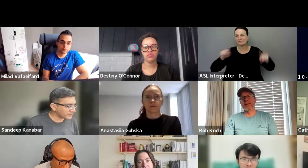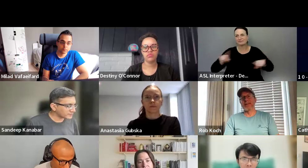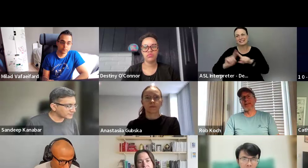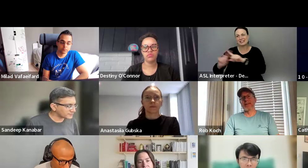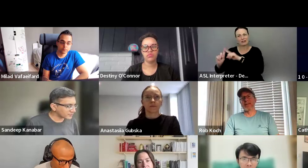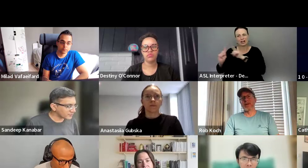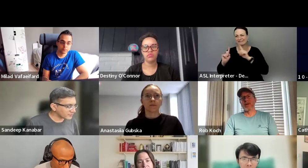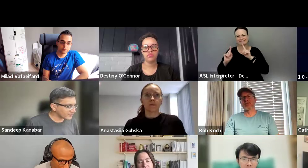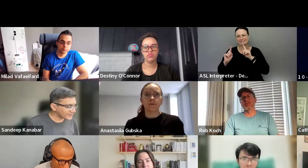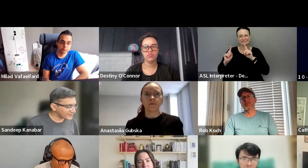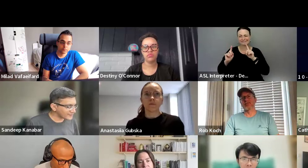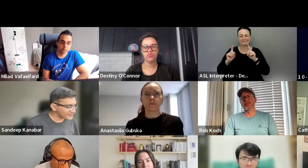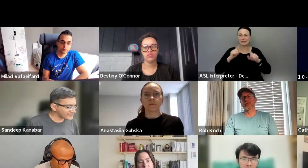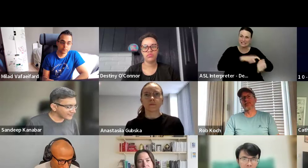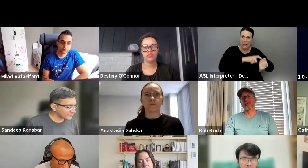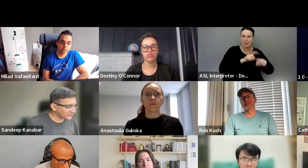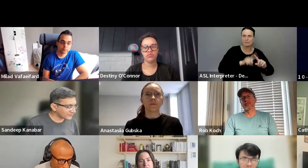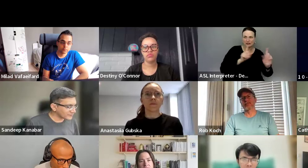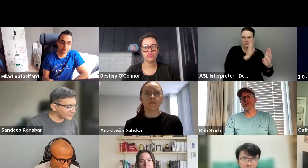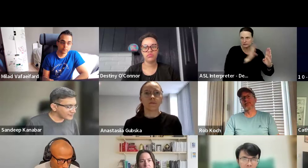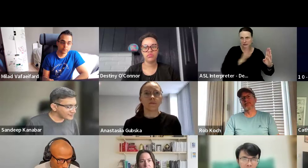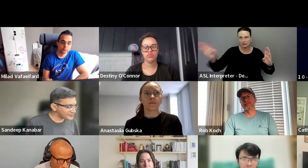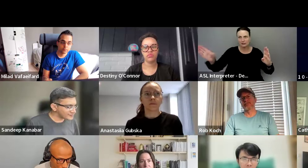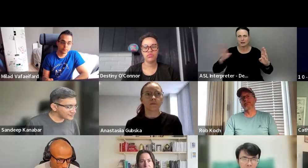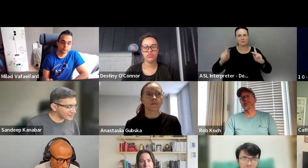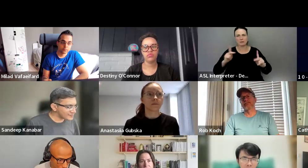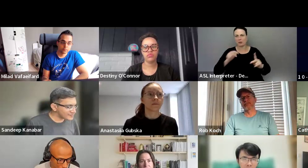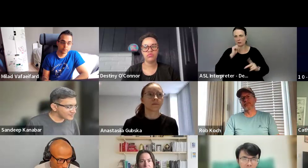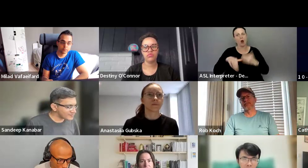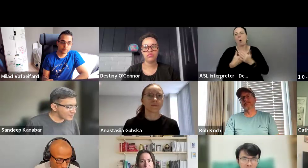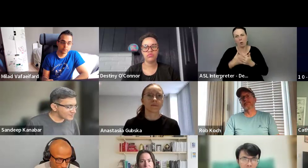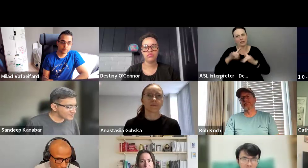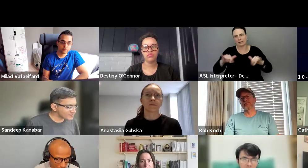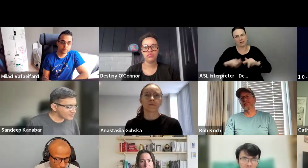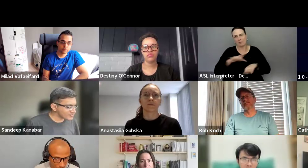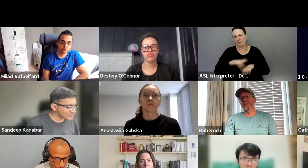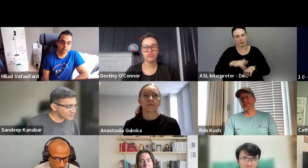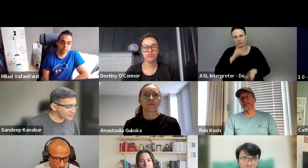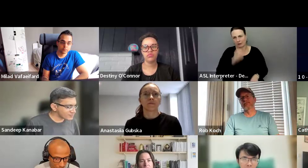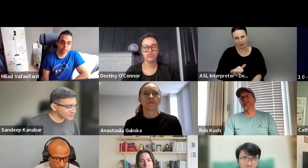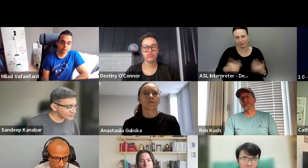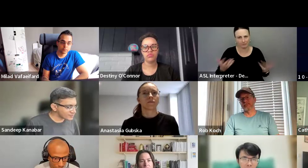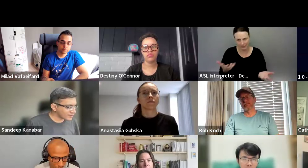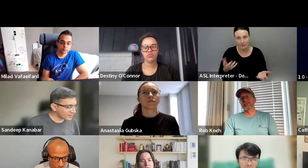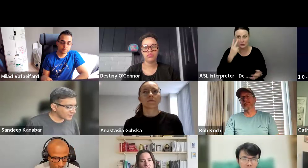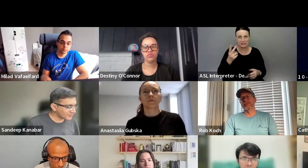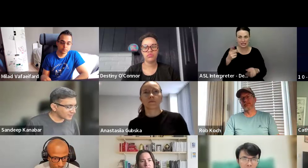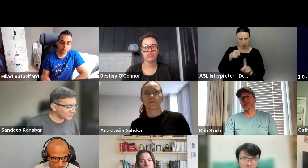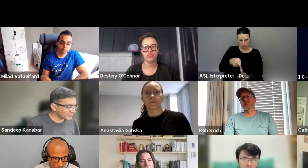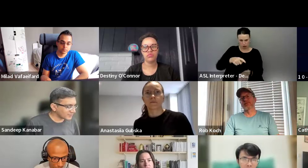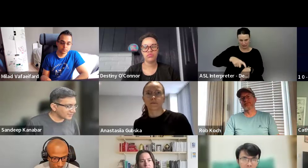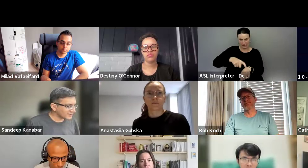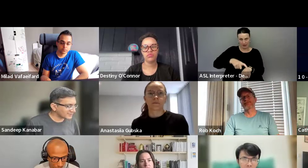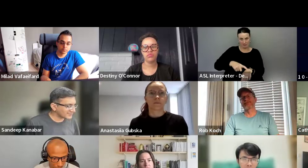before, because of the time difference, people don't have time at the same time, you know, like, and you see it, like there's a certain time when